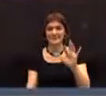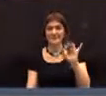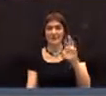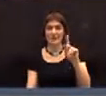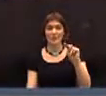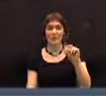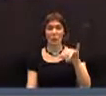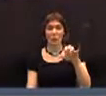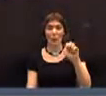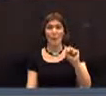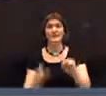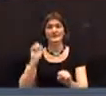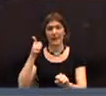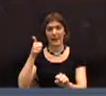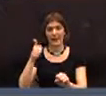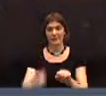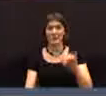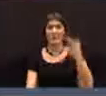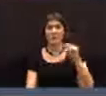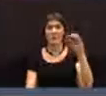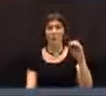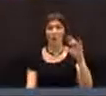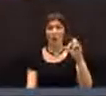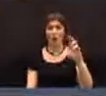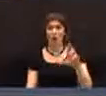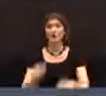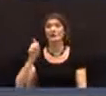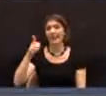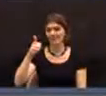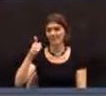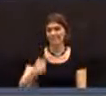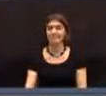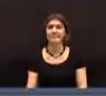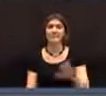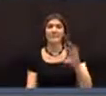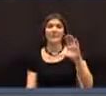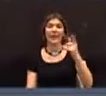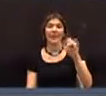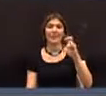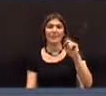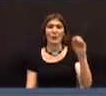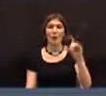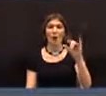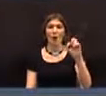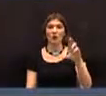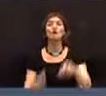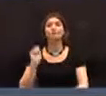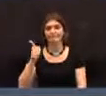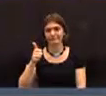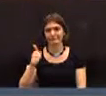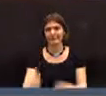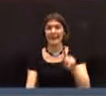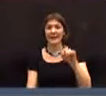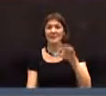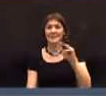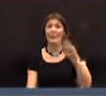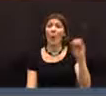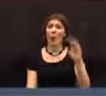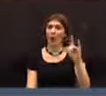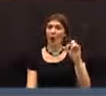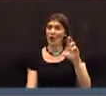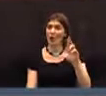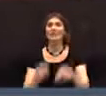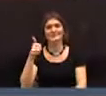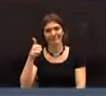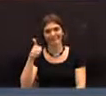Frederick Noyes. Yay. John O'Connor. Yay. Kathleen O'Connor. Yay. Timothy O